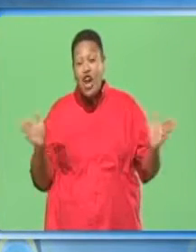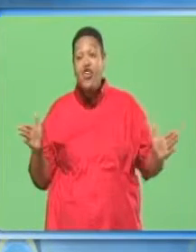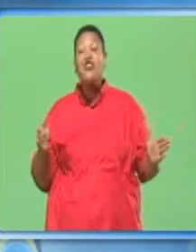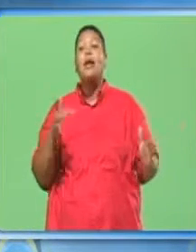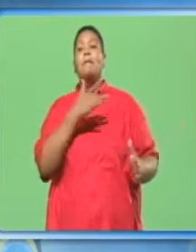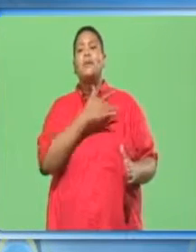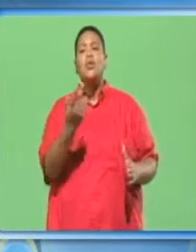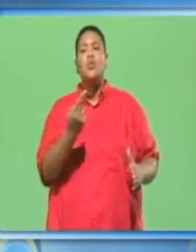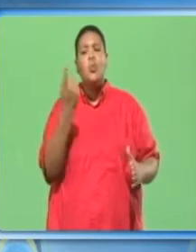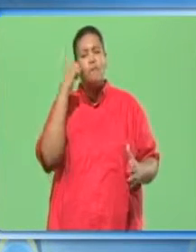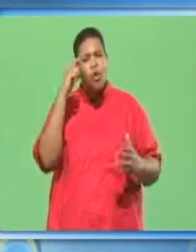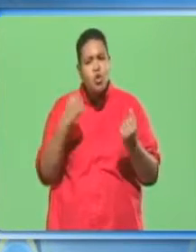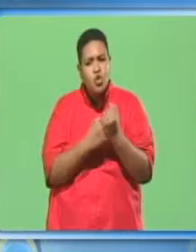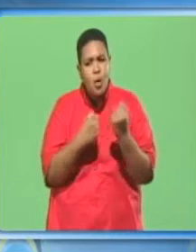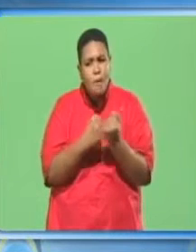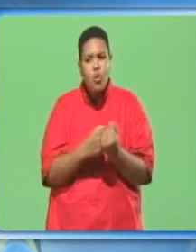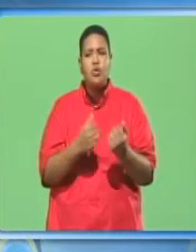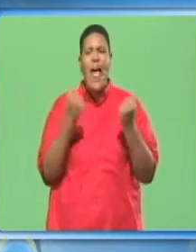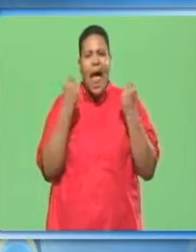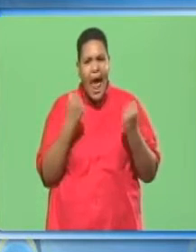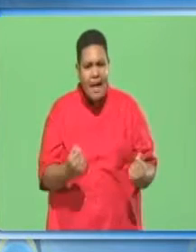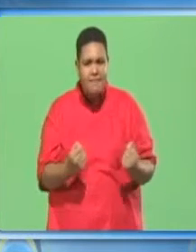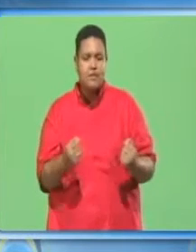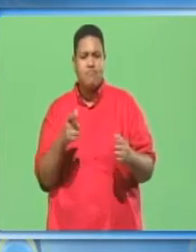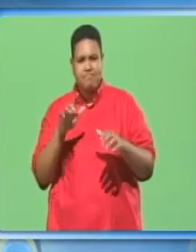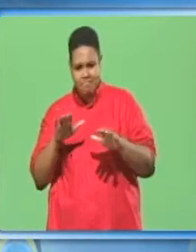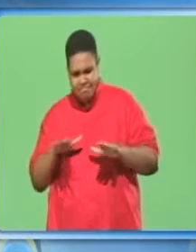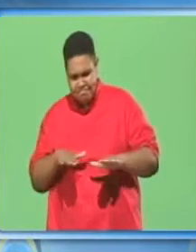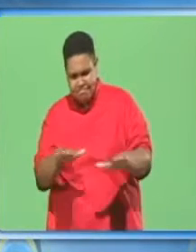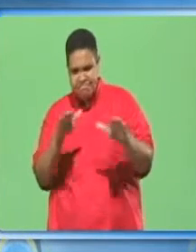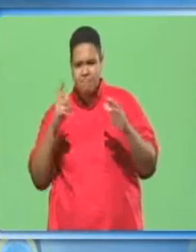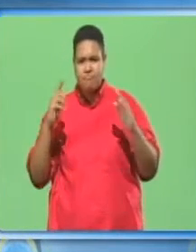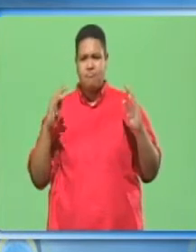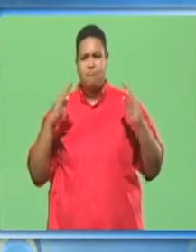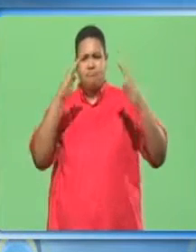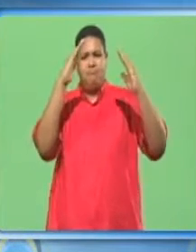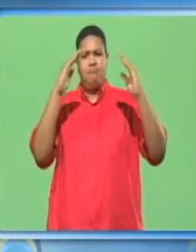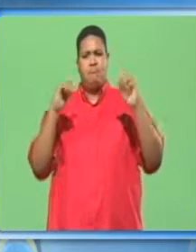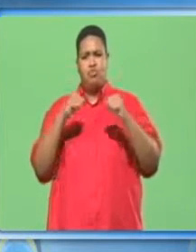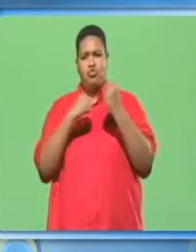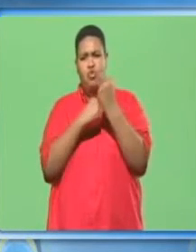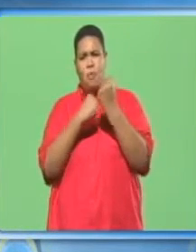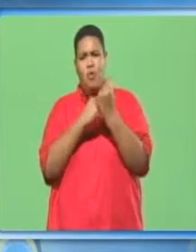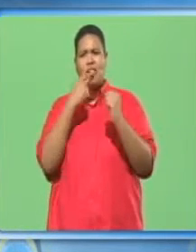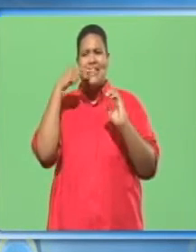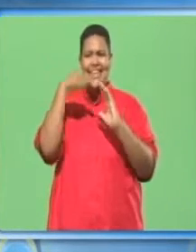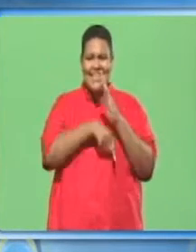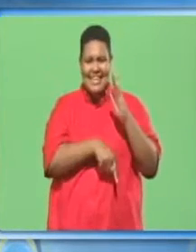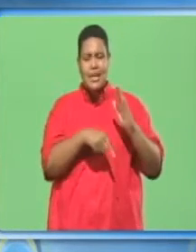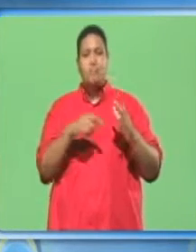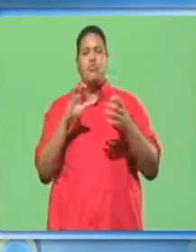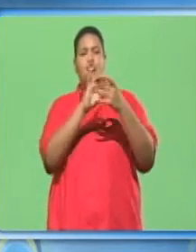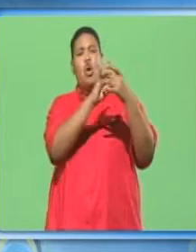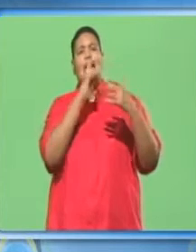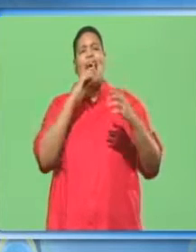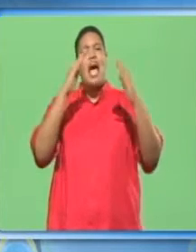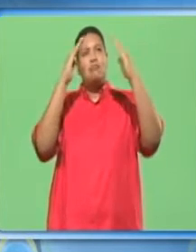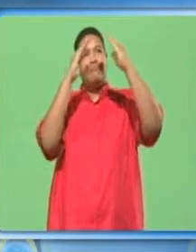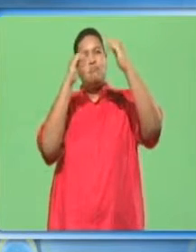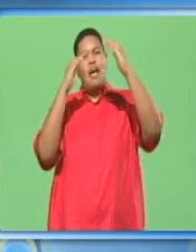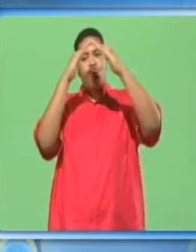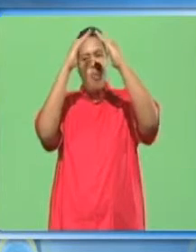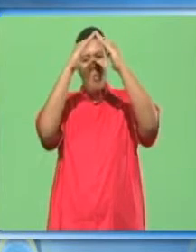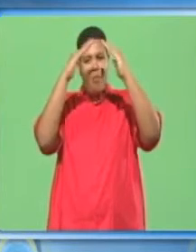used for supporting loads and scaffolds and also used on its edge for supporting deep joists and ceiling hangers. 9.